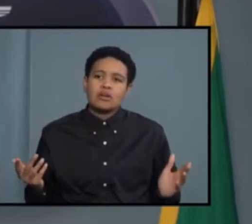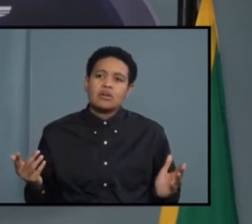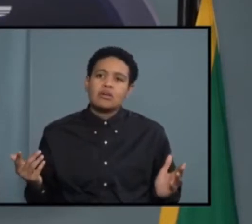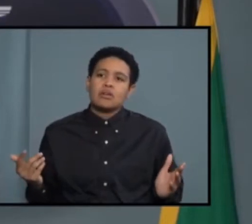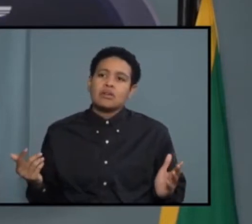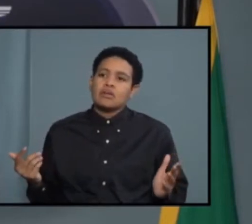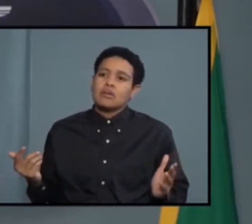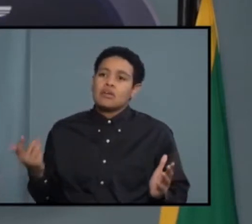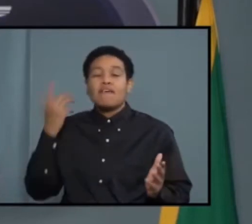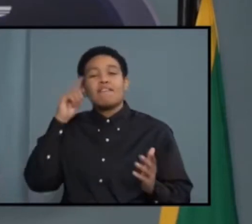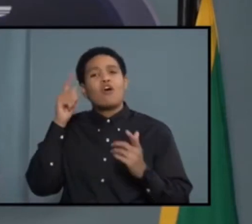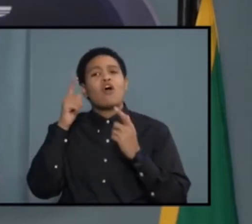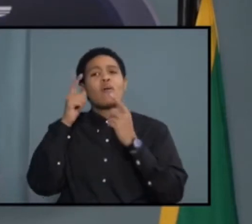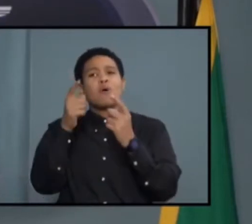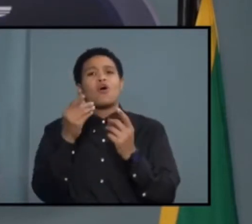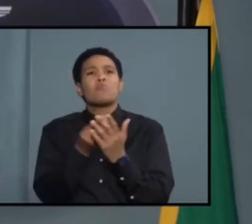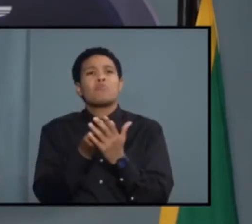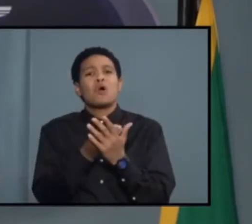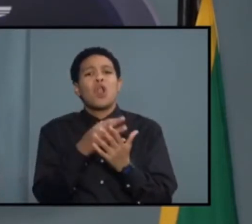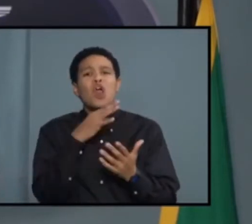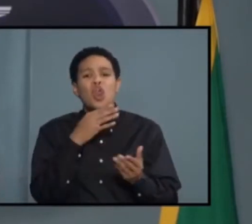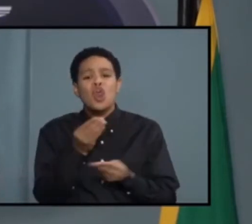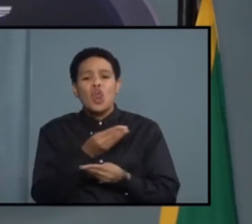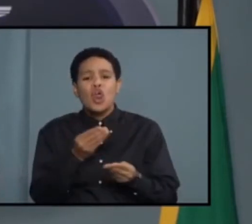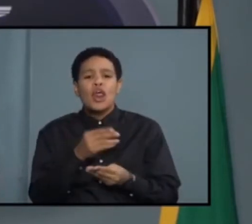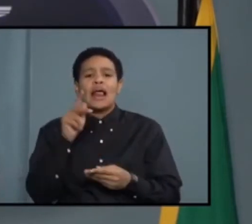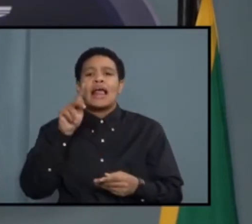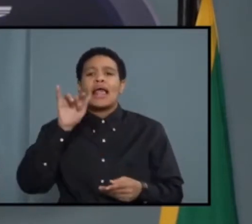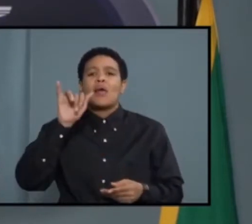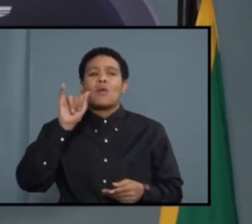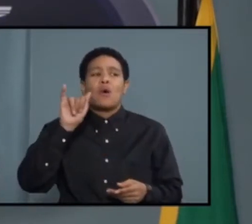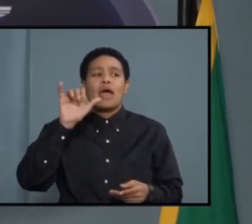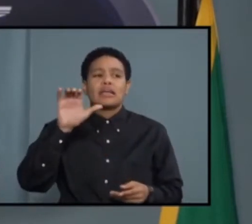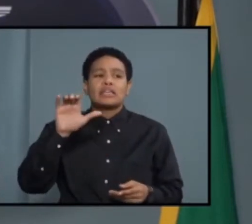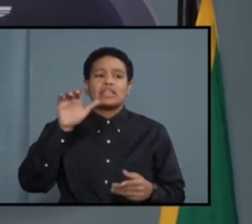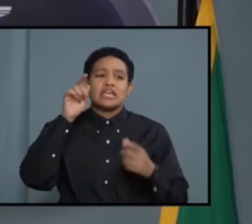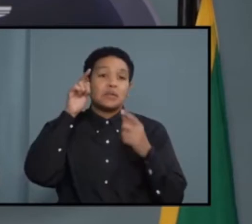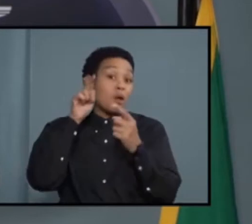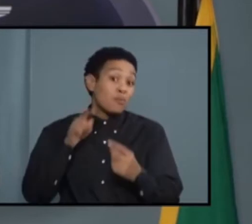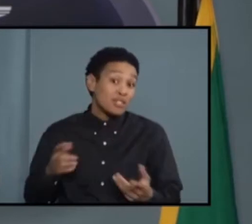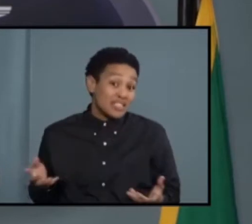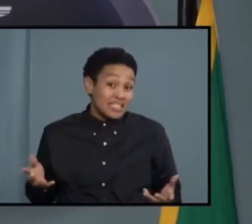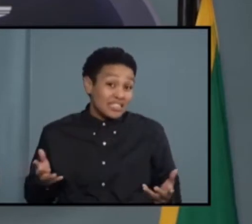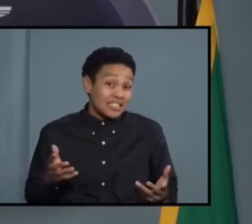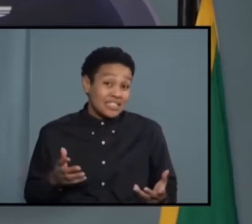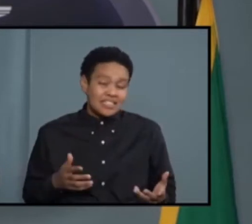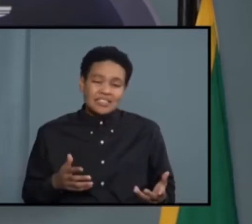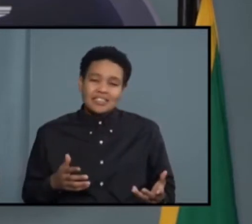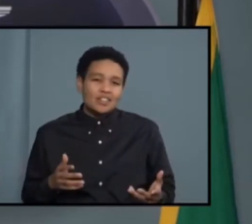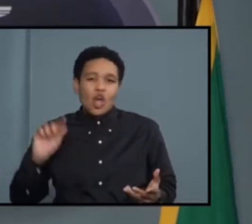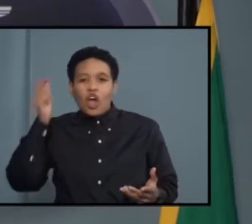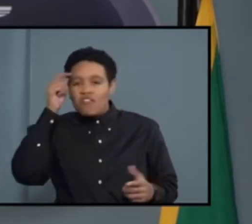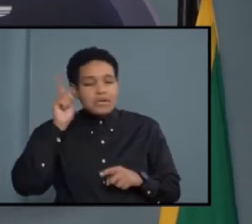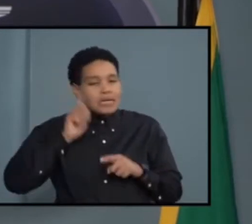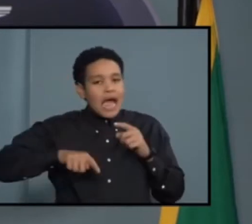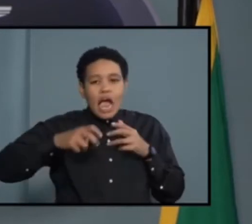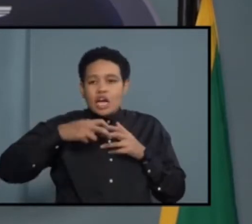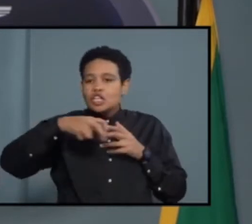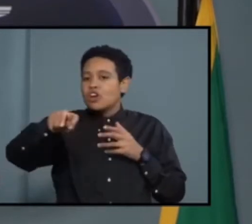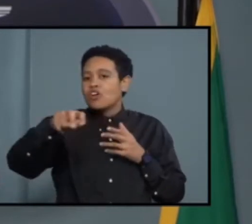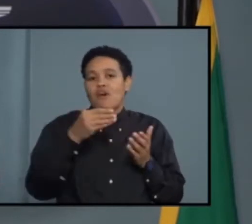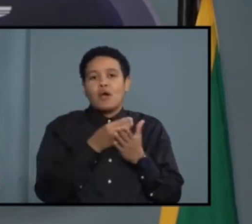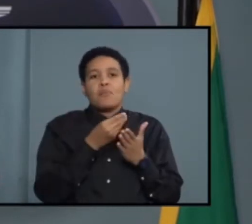For purposes, money laundering and KYC purposes, the government cannot transfer money